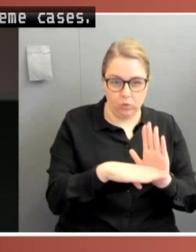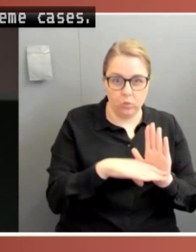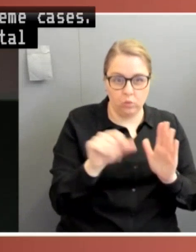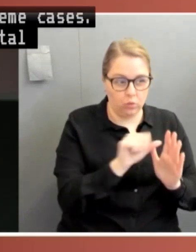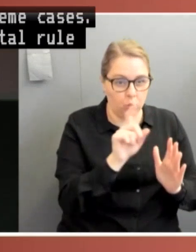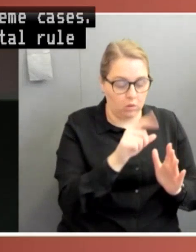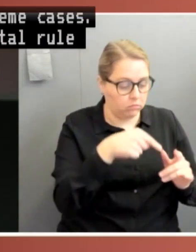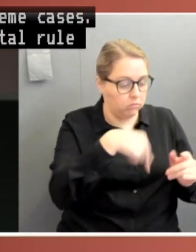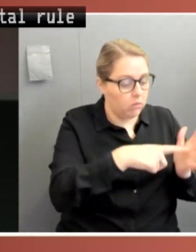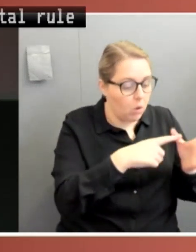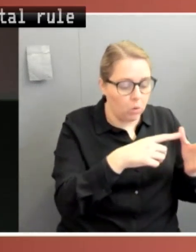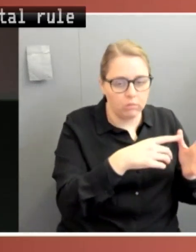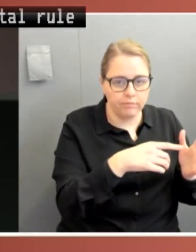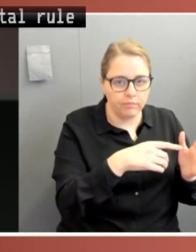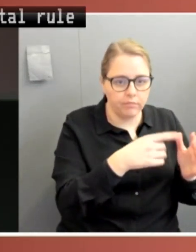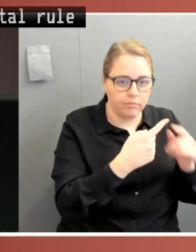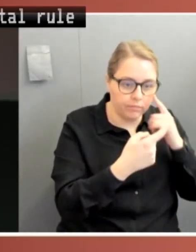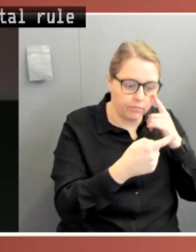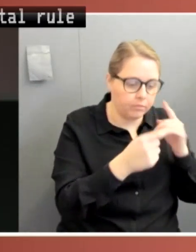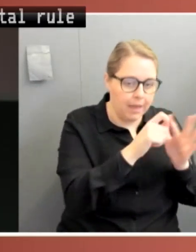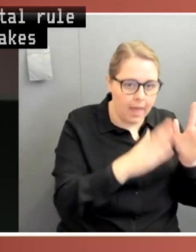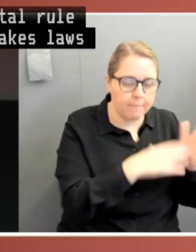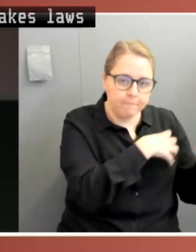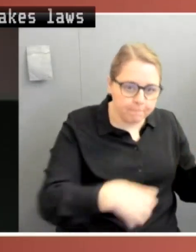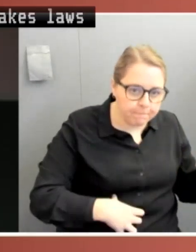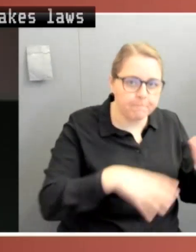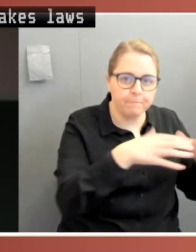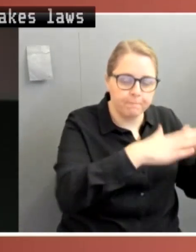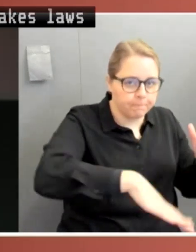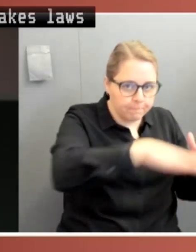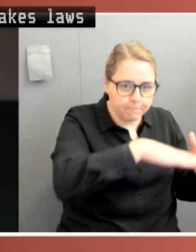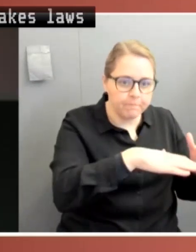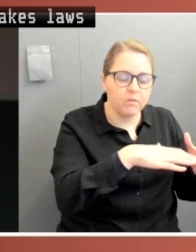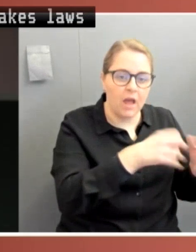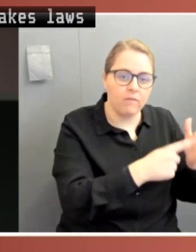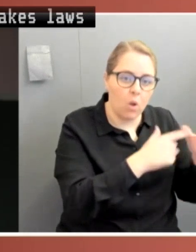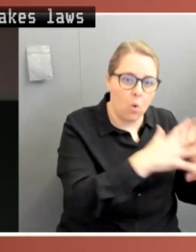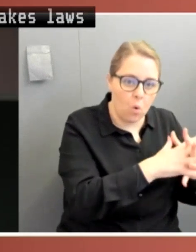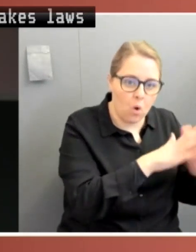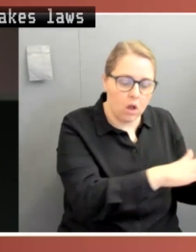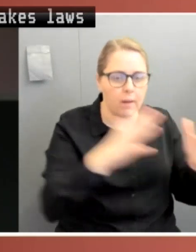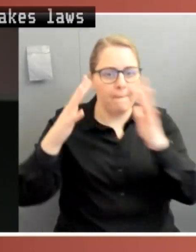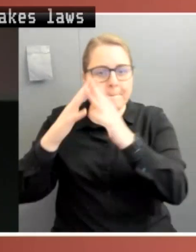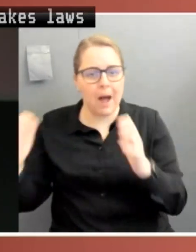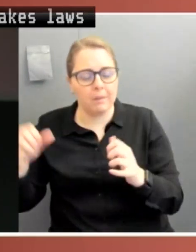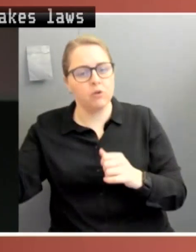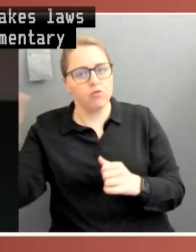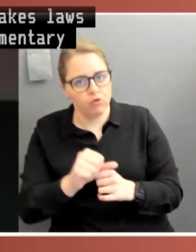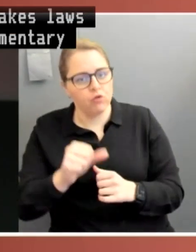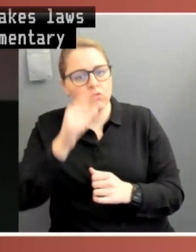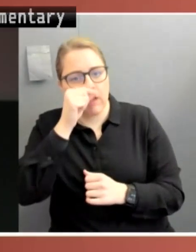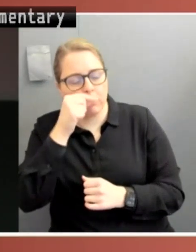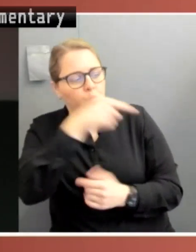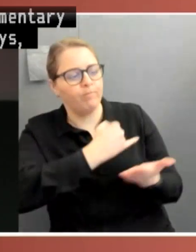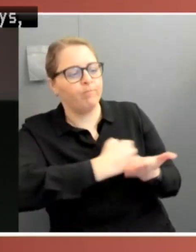with the benefit of parliamentary authorisation, almost always Parliament should retain the ability to disallow those rules.